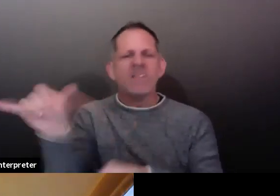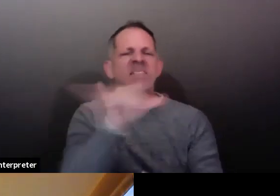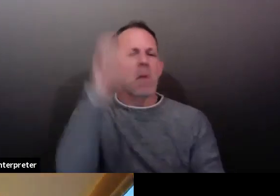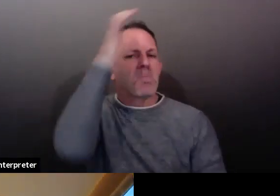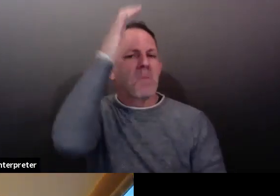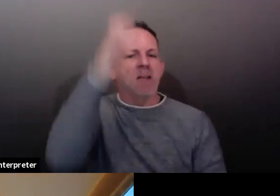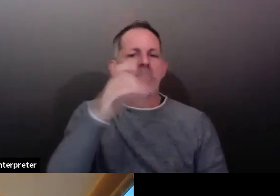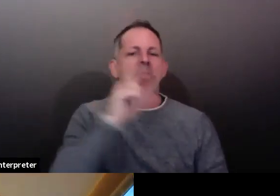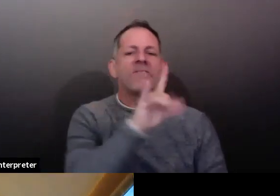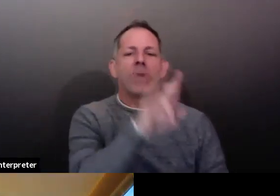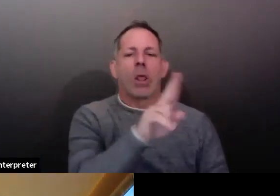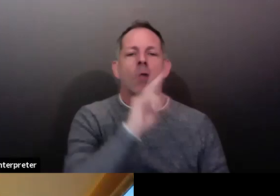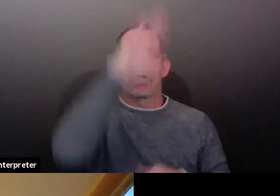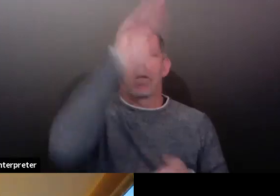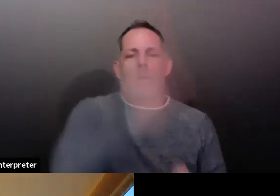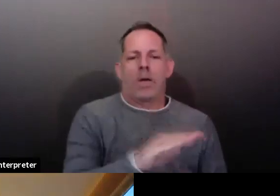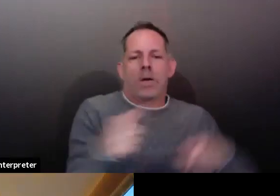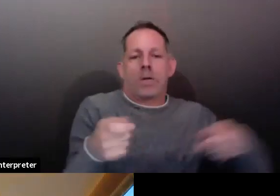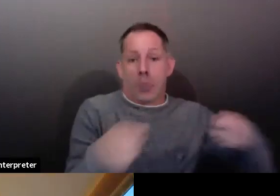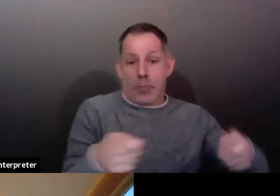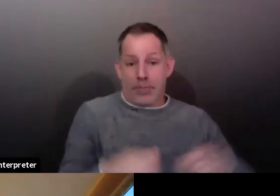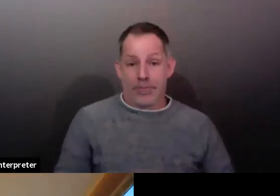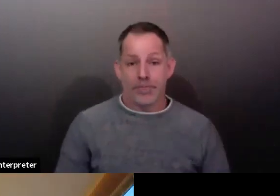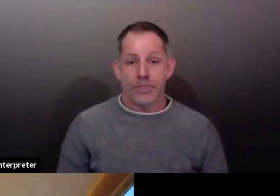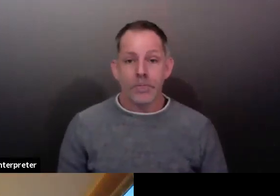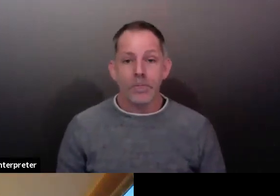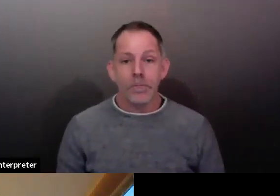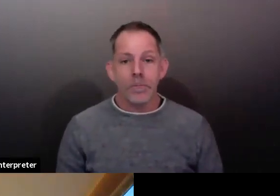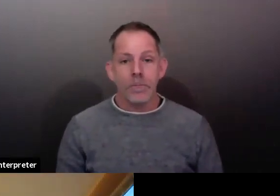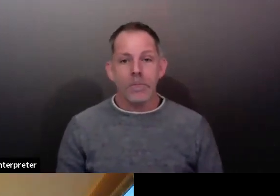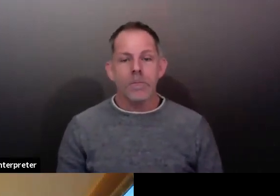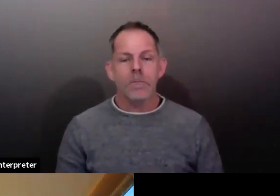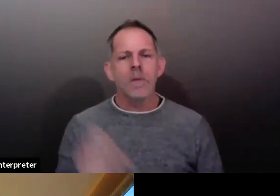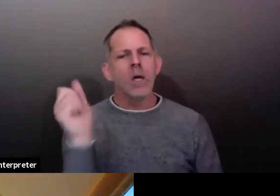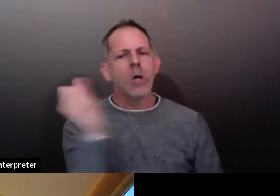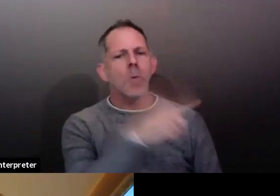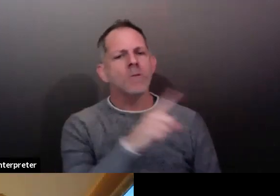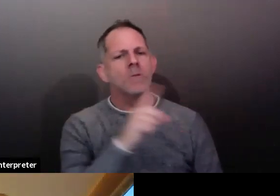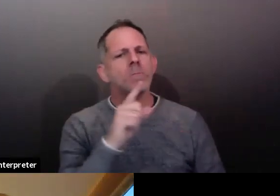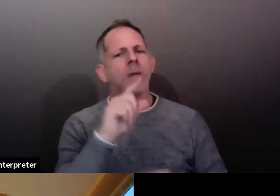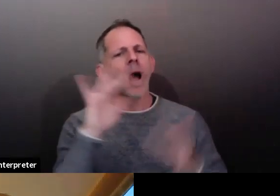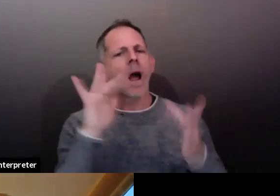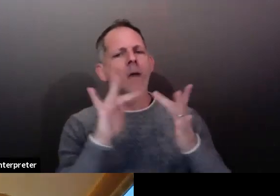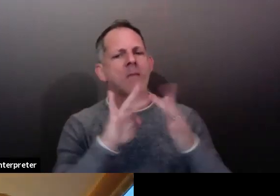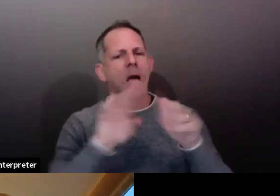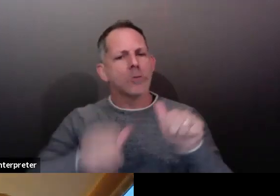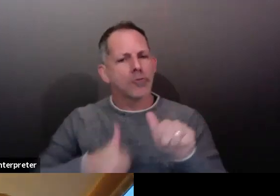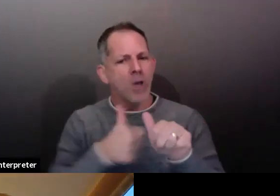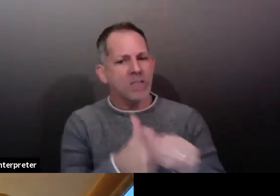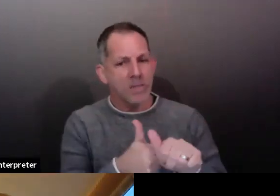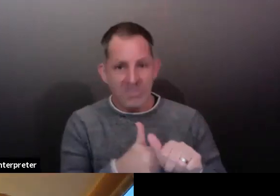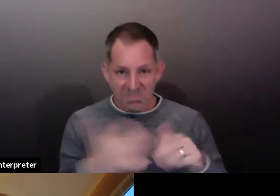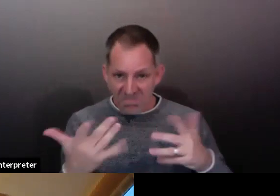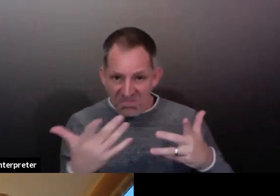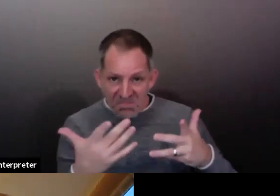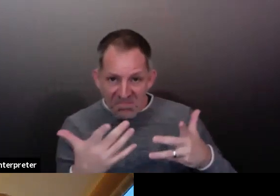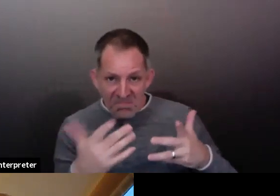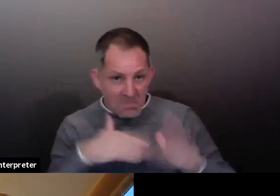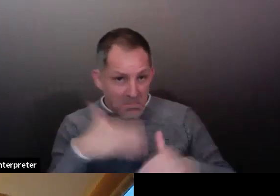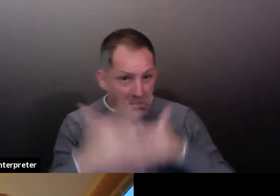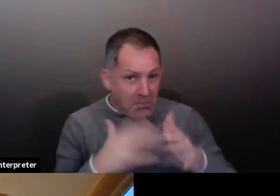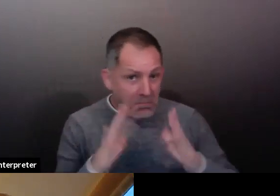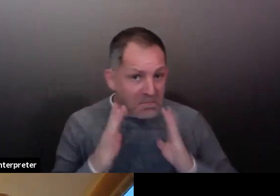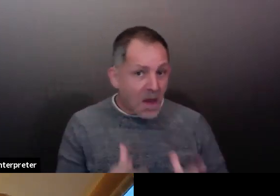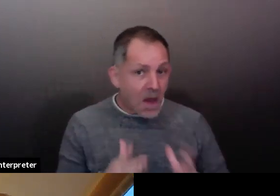A question about contact tracing. How is it going? Is it still a helpful tool or are too many people either ignoring